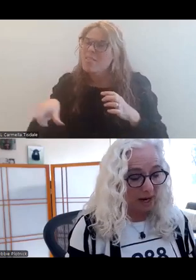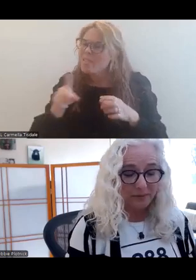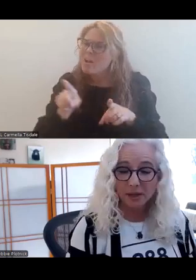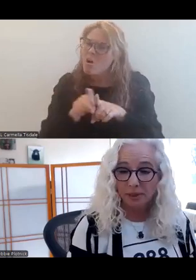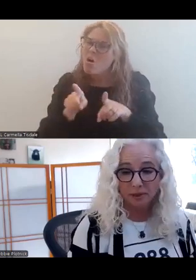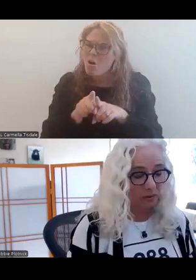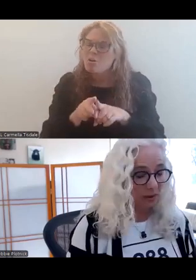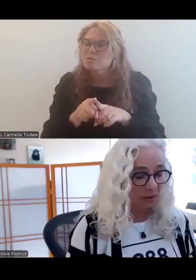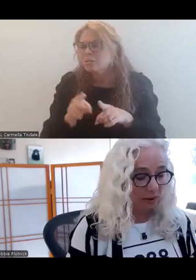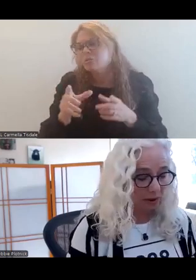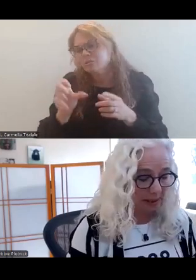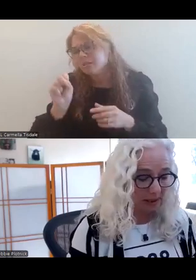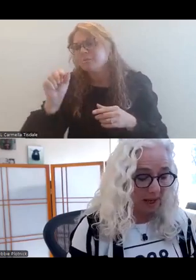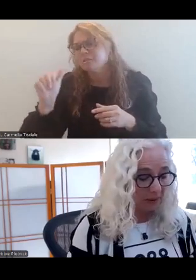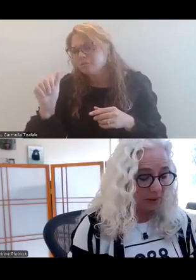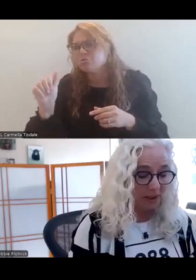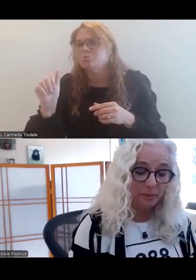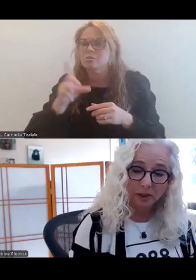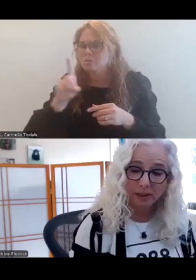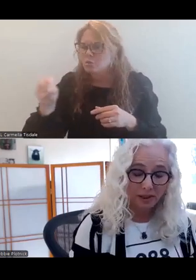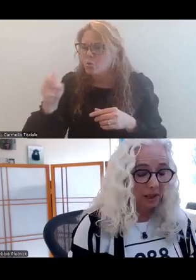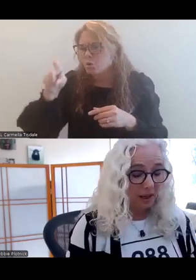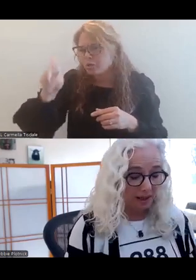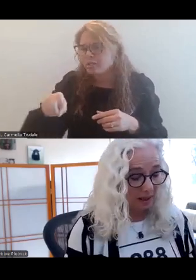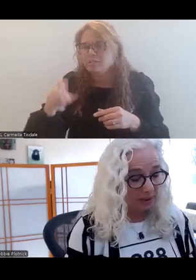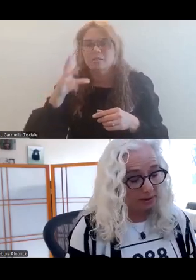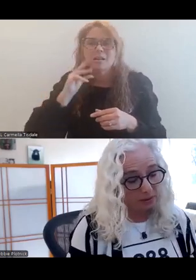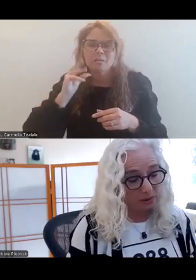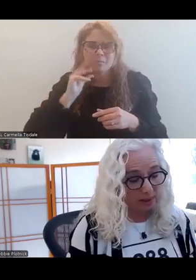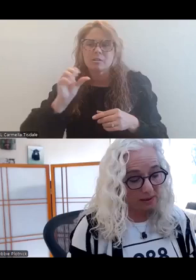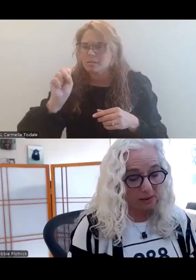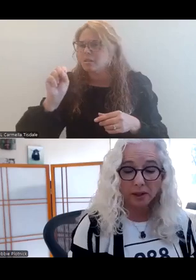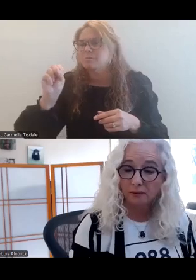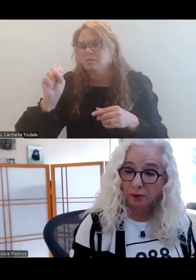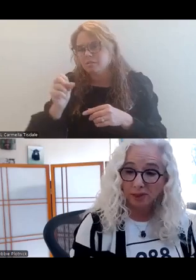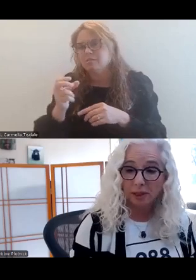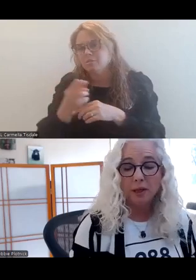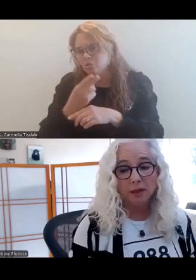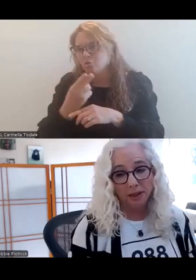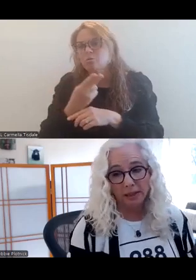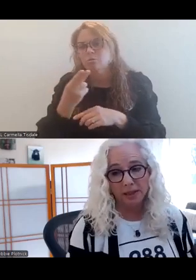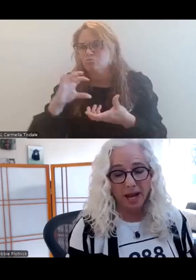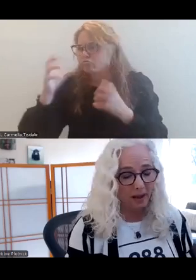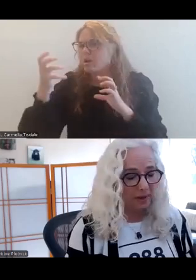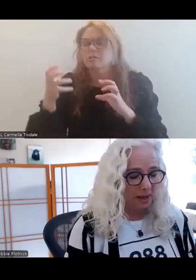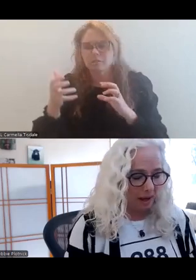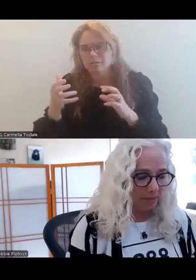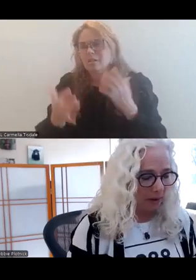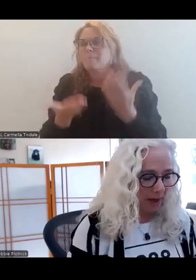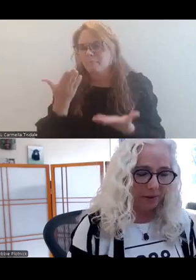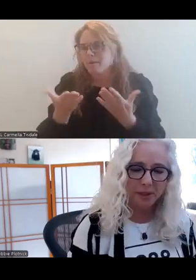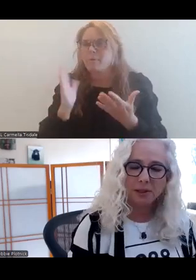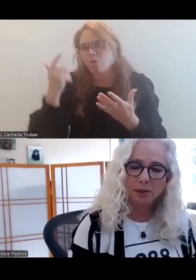likely to have substance use disorder needs. And those experiencing a substance use crisis are conversely likely to have